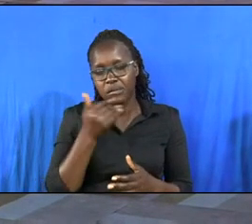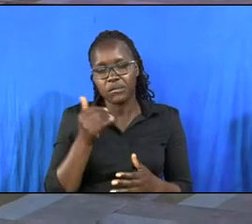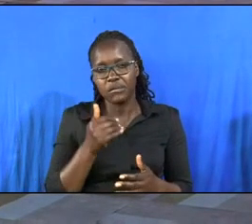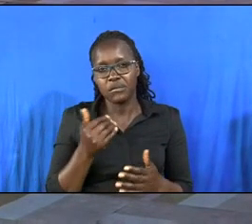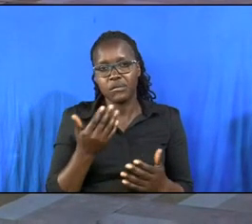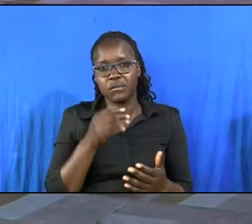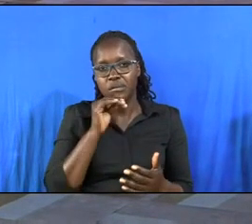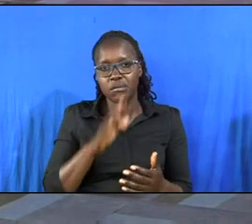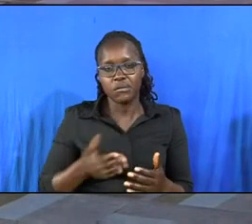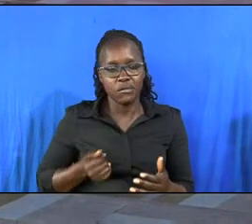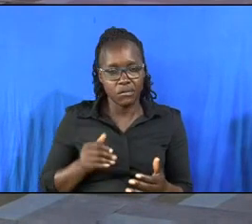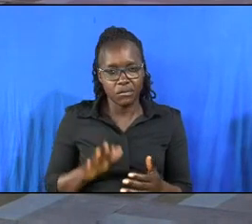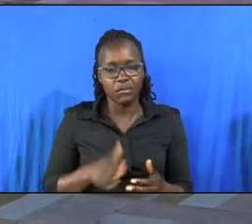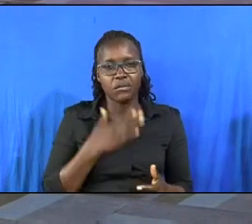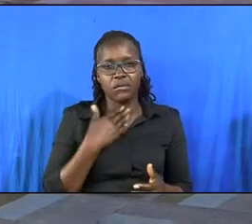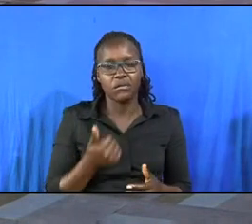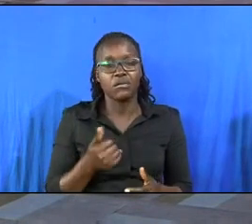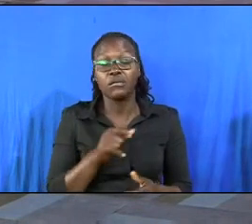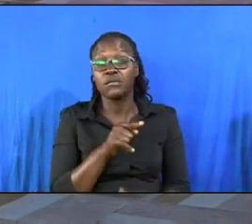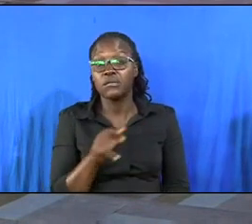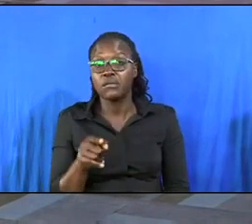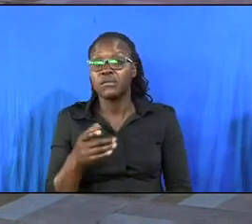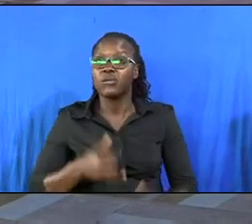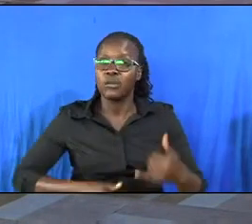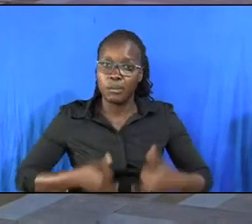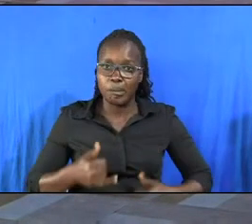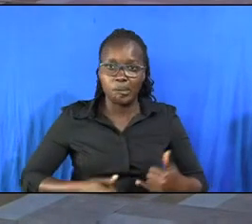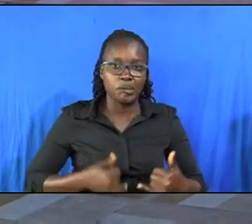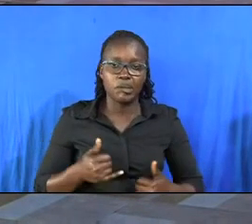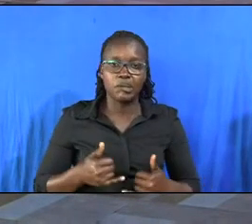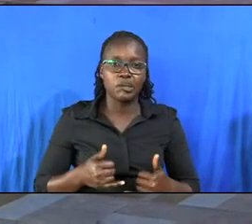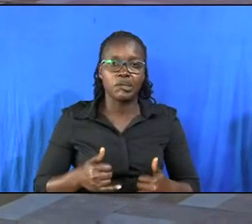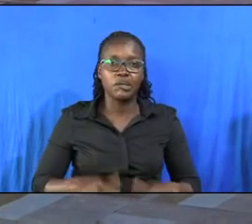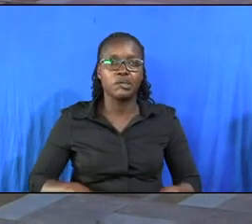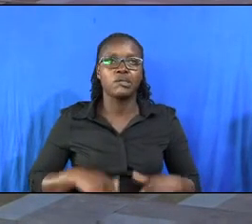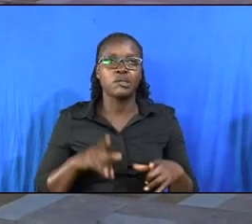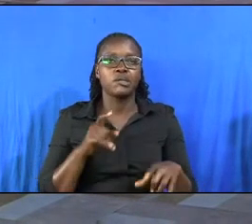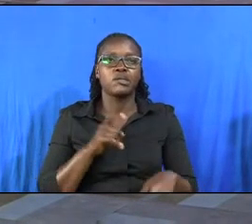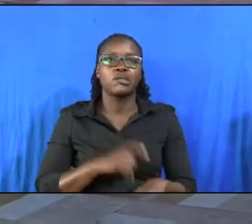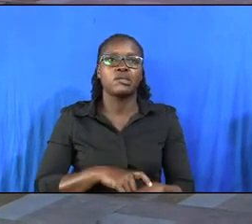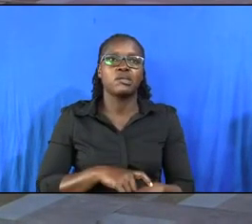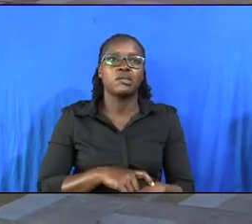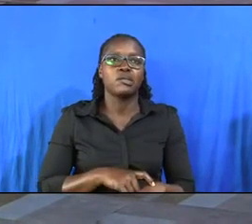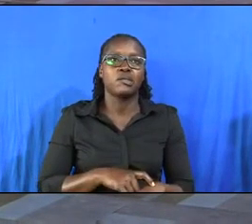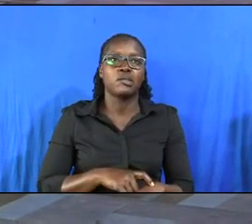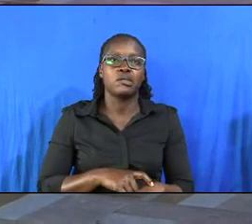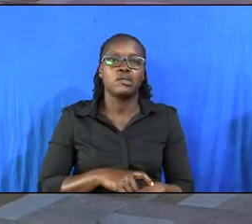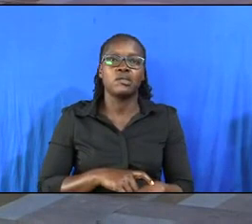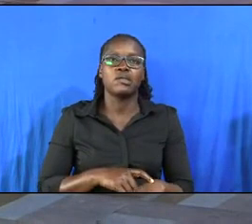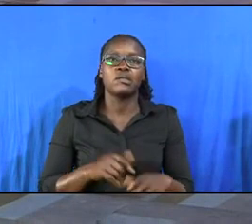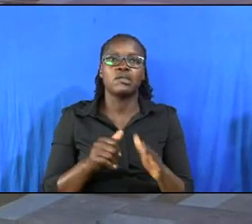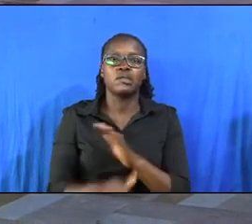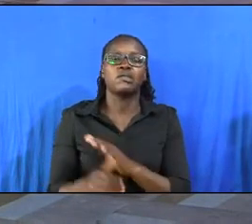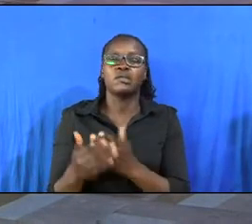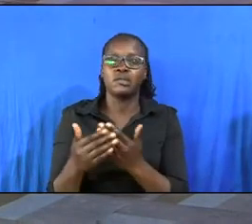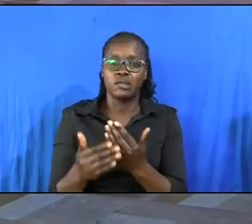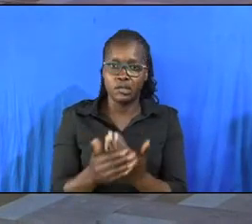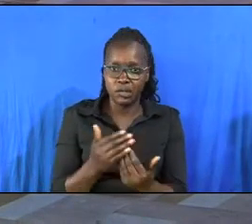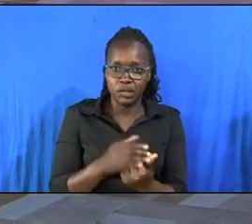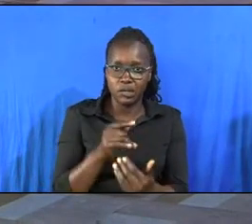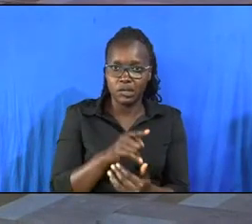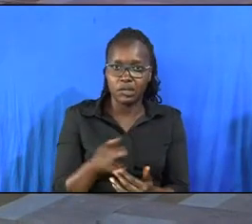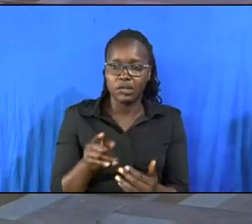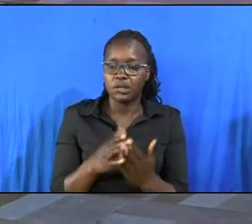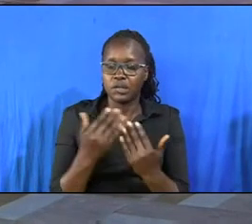for your sons and daughters. You want them to enjoy life while they are under your care. And